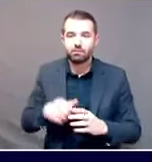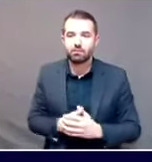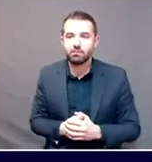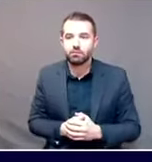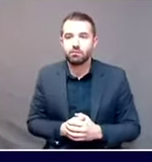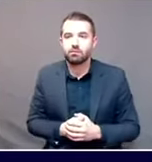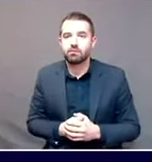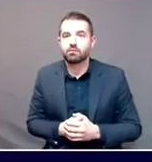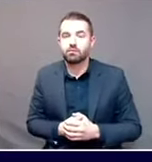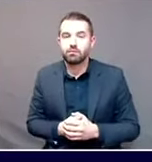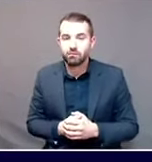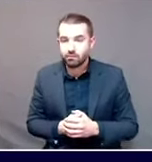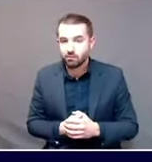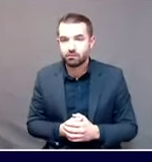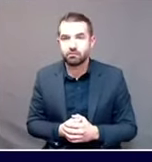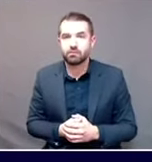Ross.